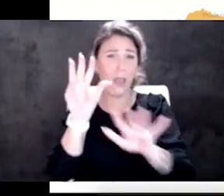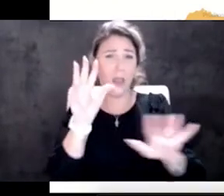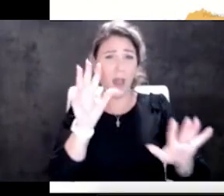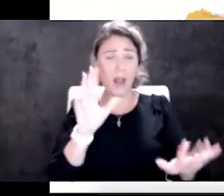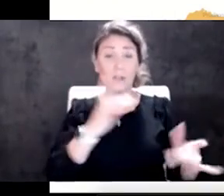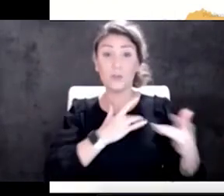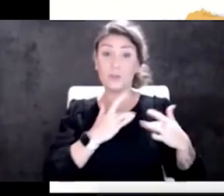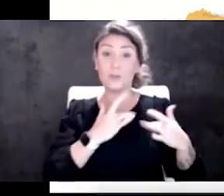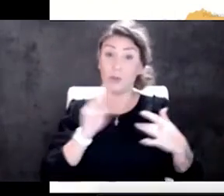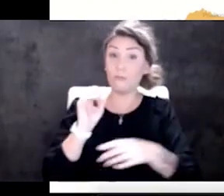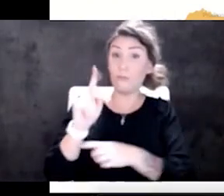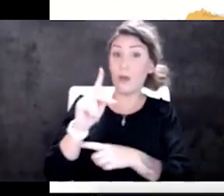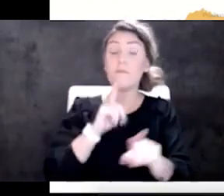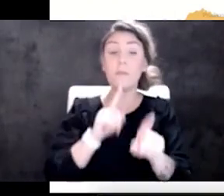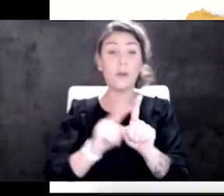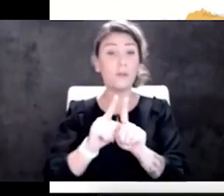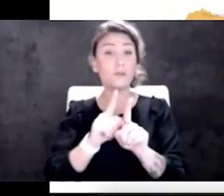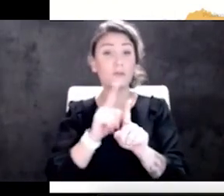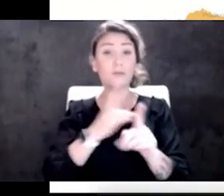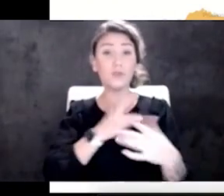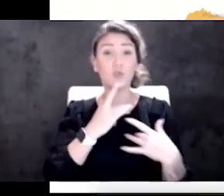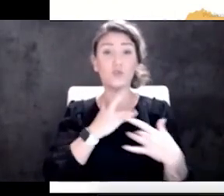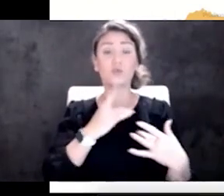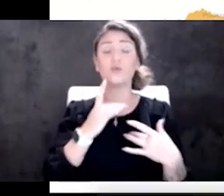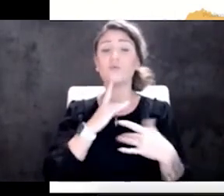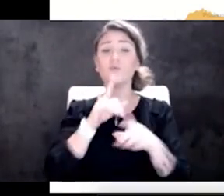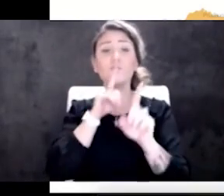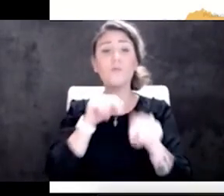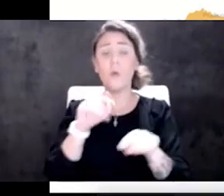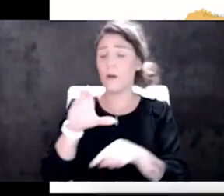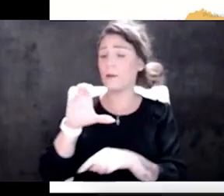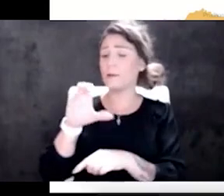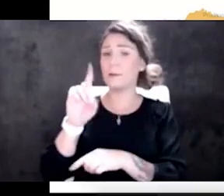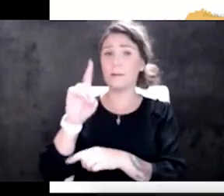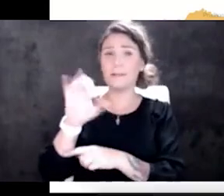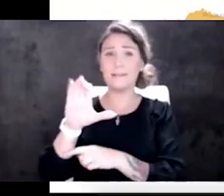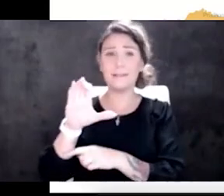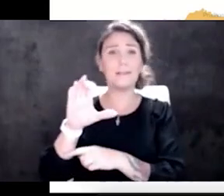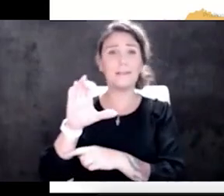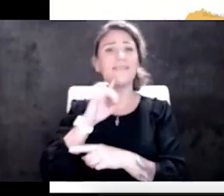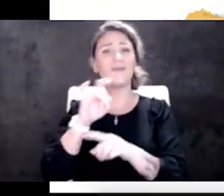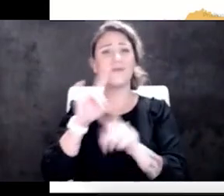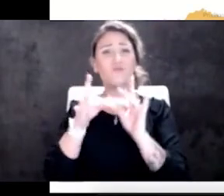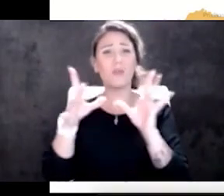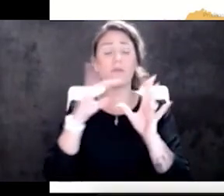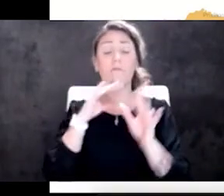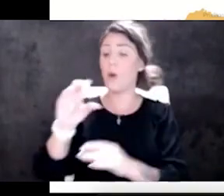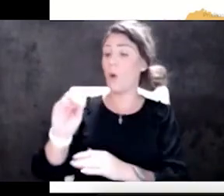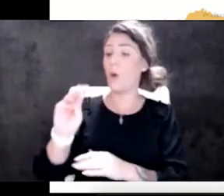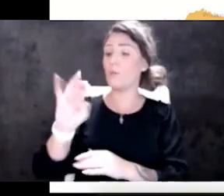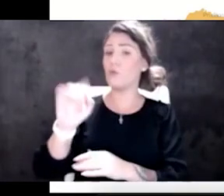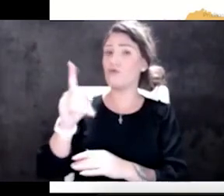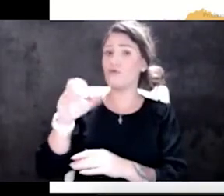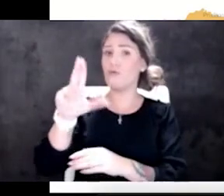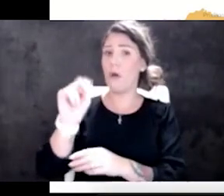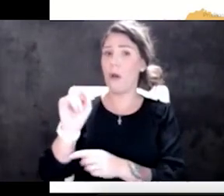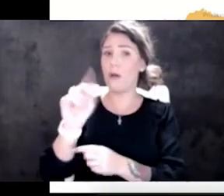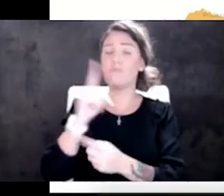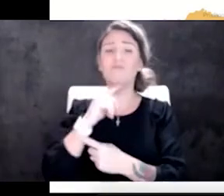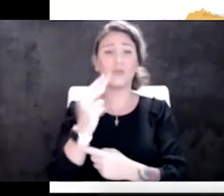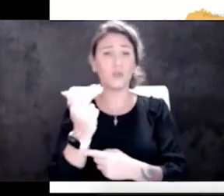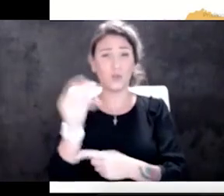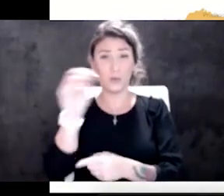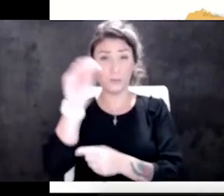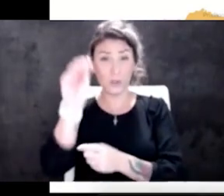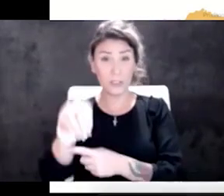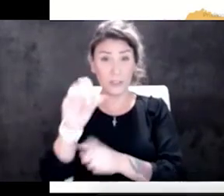concern us is reports that the CDC released yesterday that the Omicron variant is now about 13 percent of cases